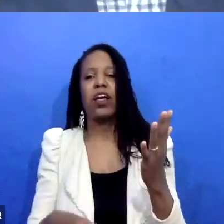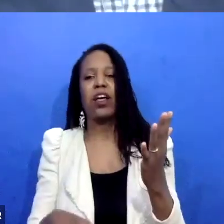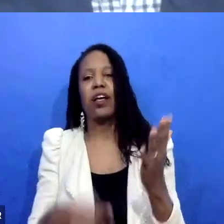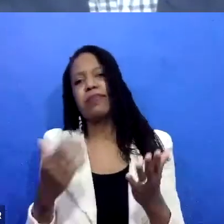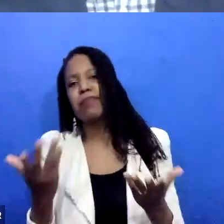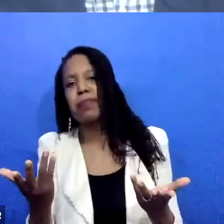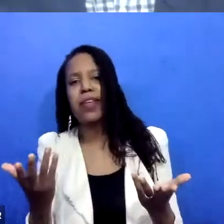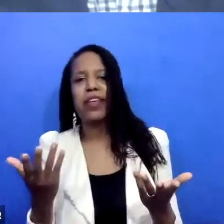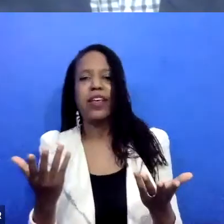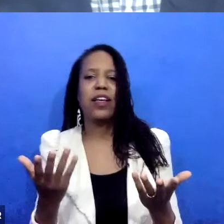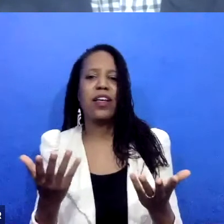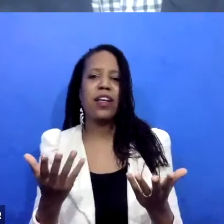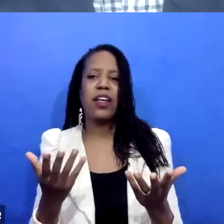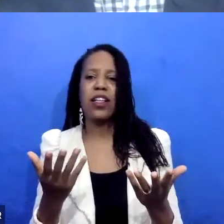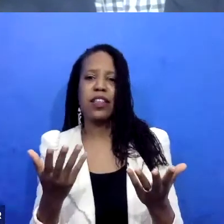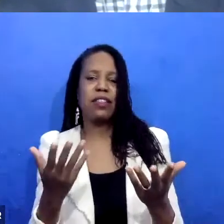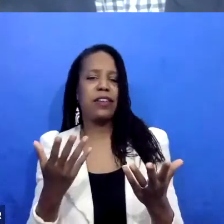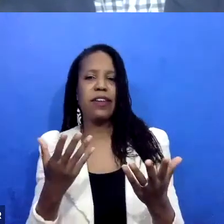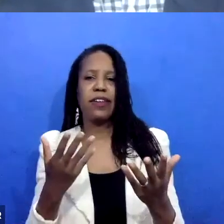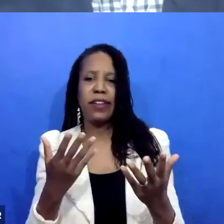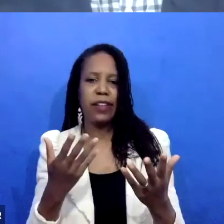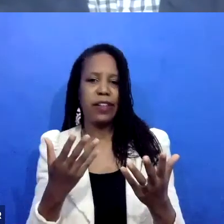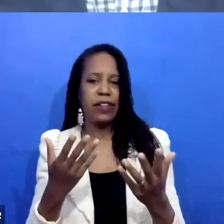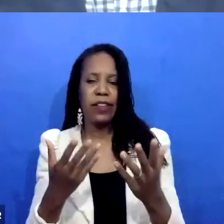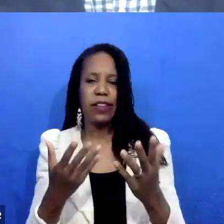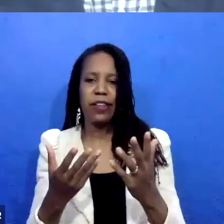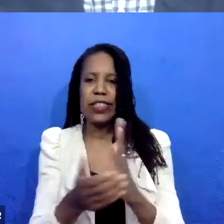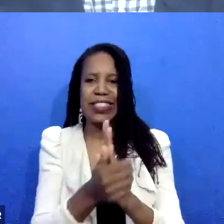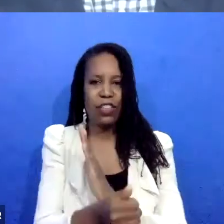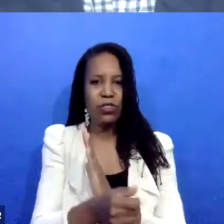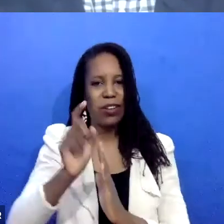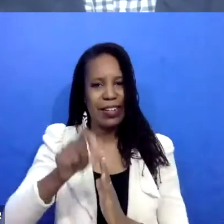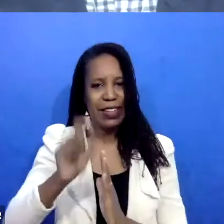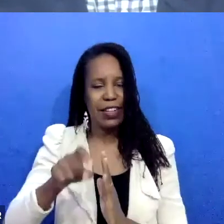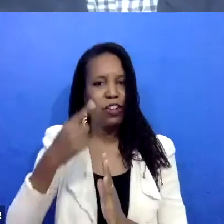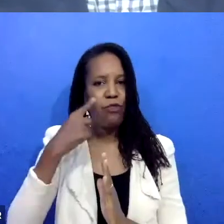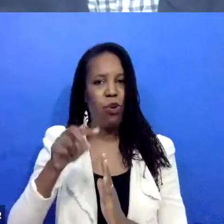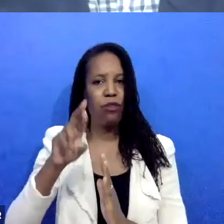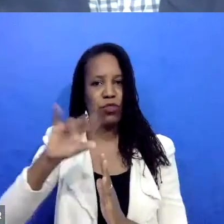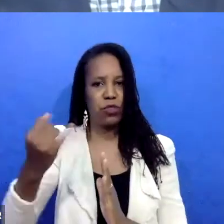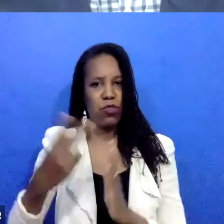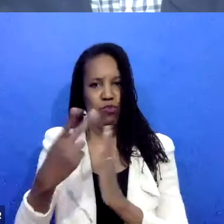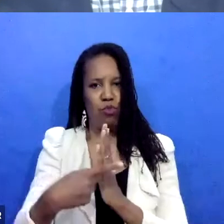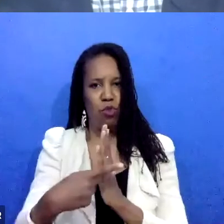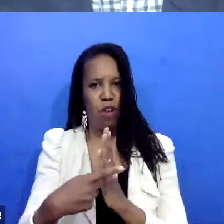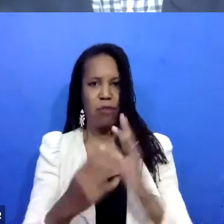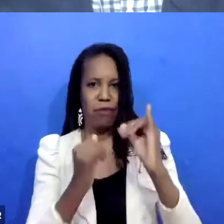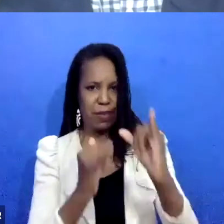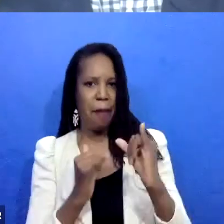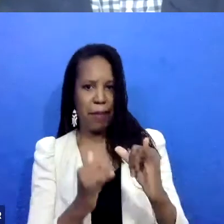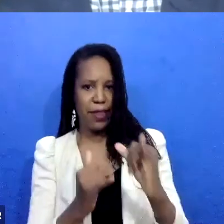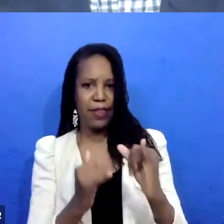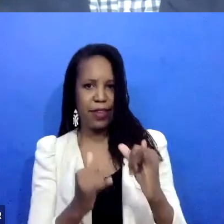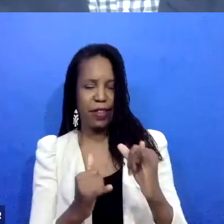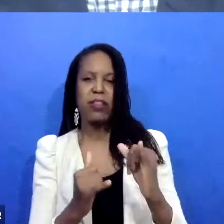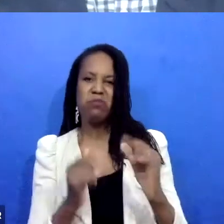congruency with what it is that's needed in order to roll out a restorative justice approach or project or